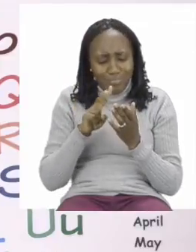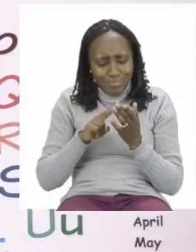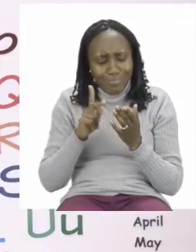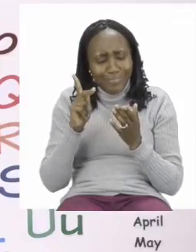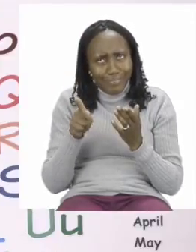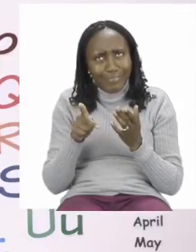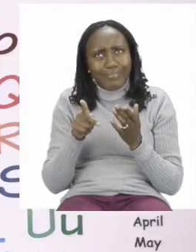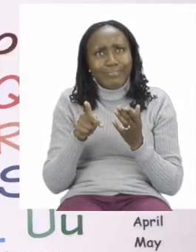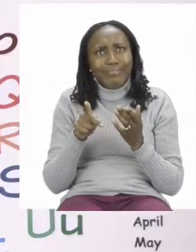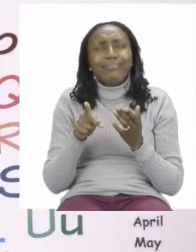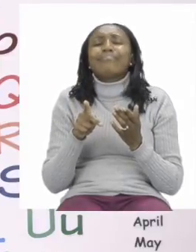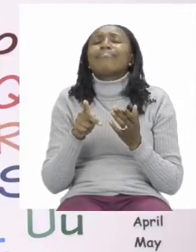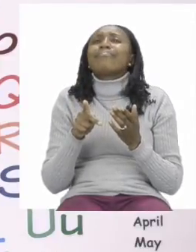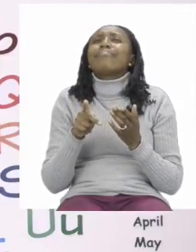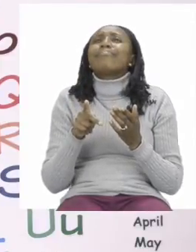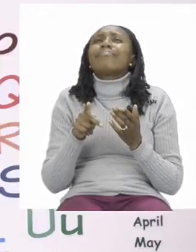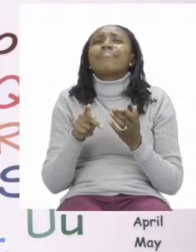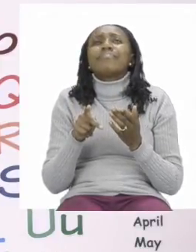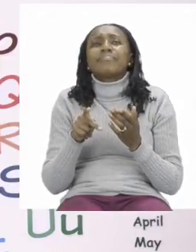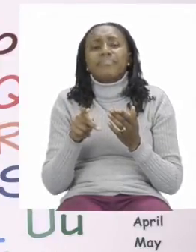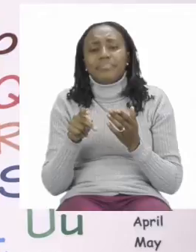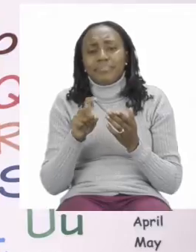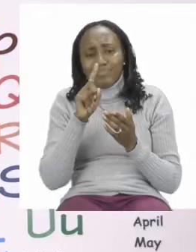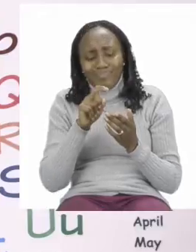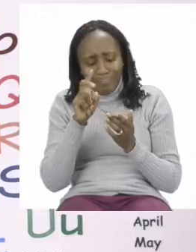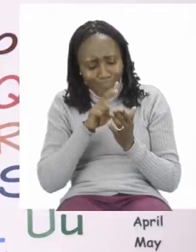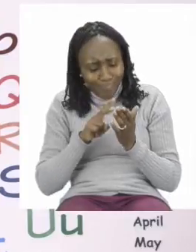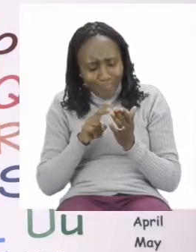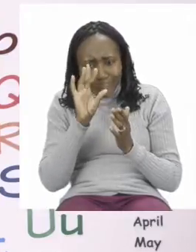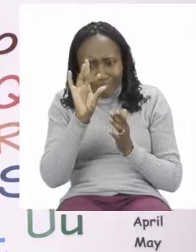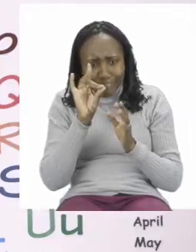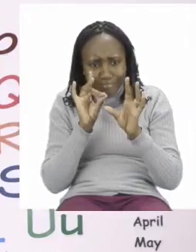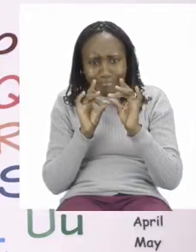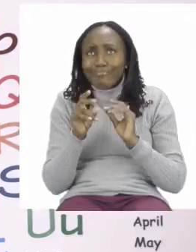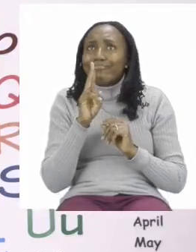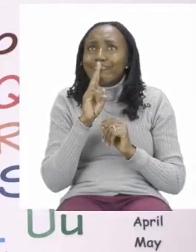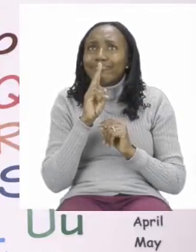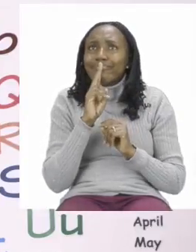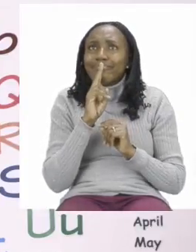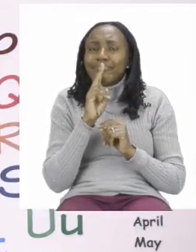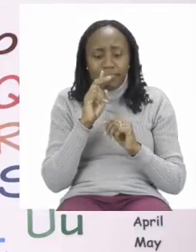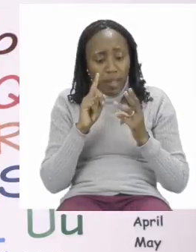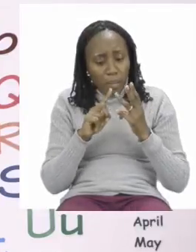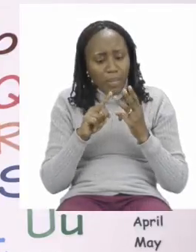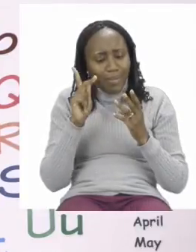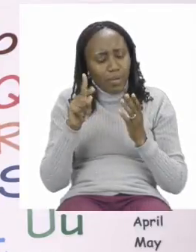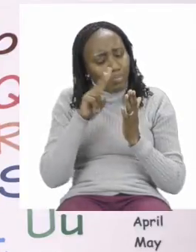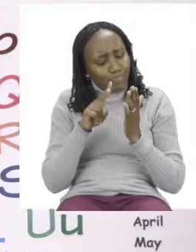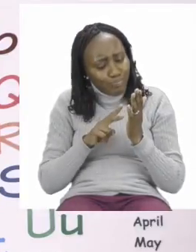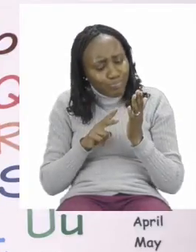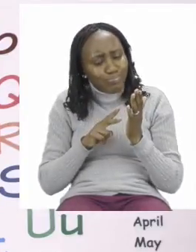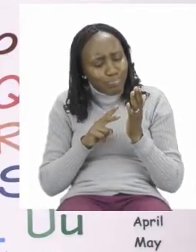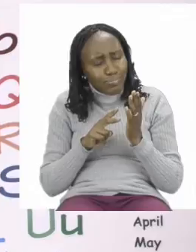time is after you have read your questions so that you can look for your answers. And then the third time is to